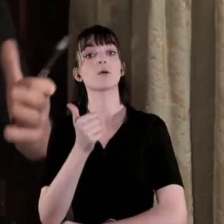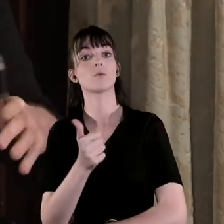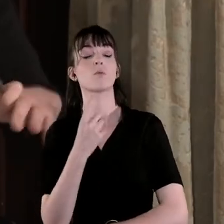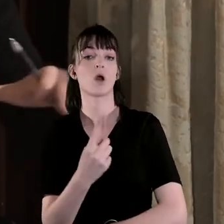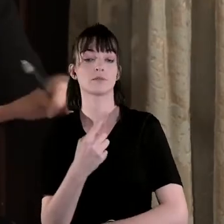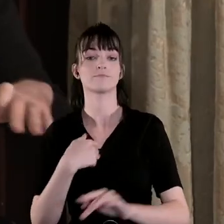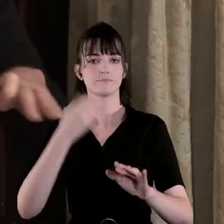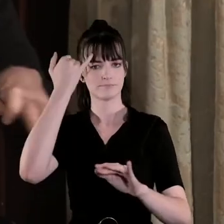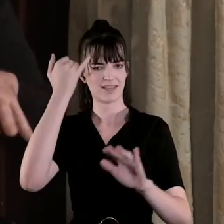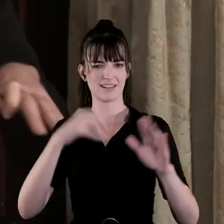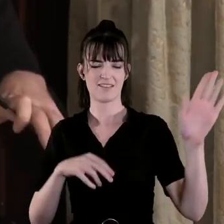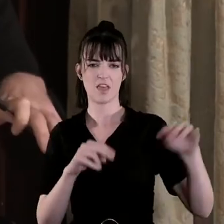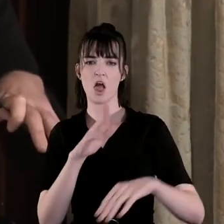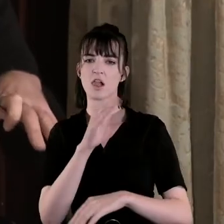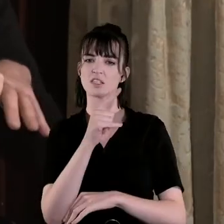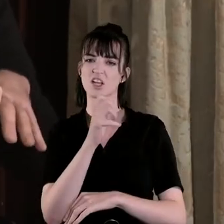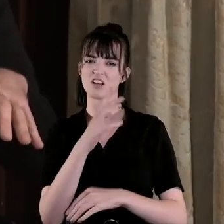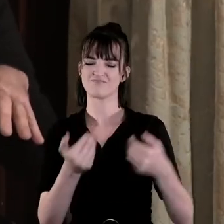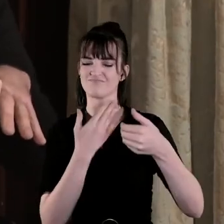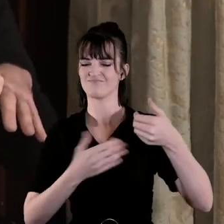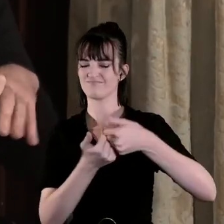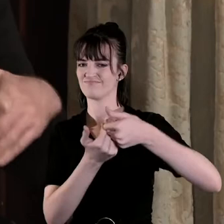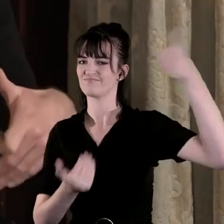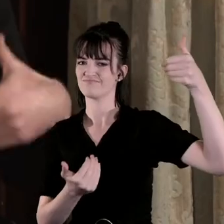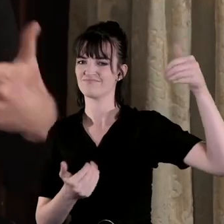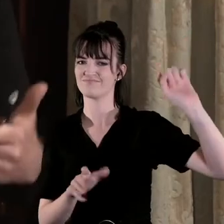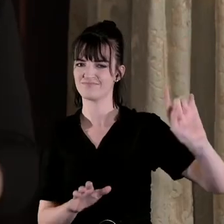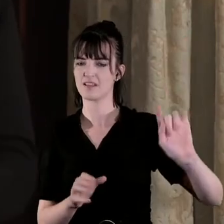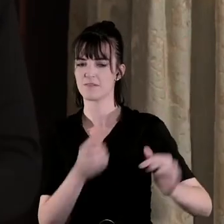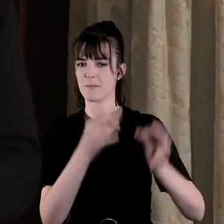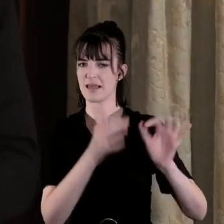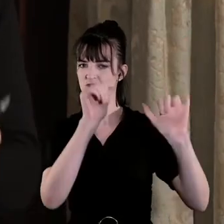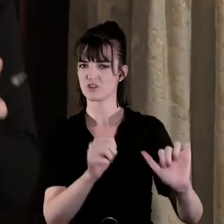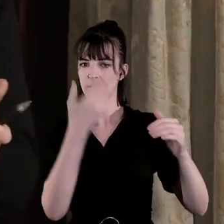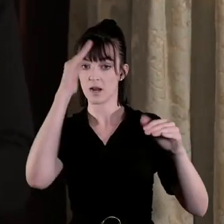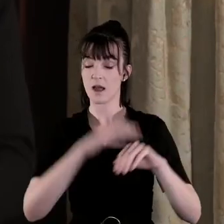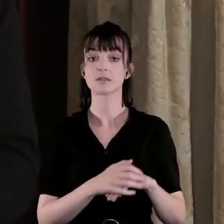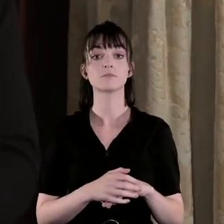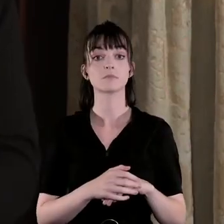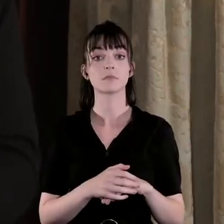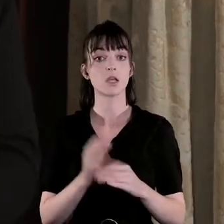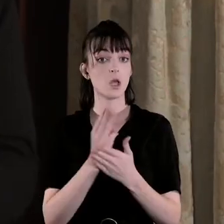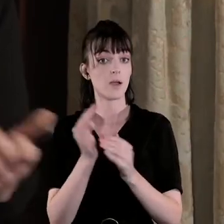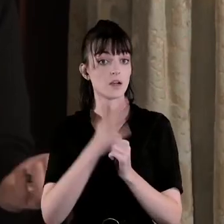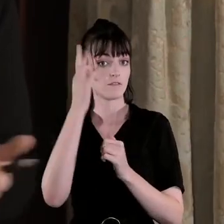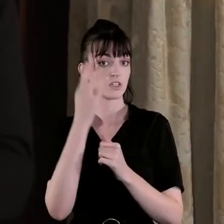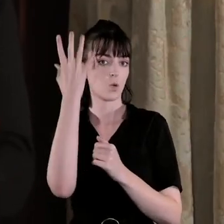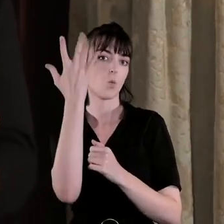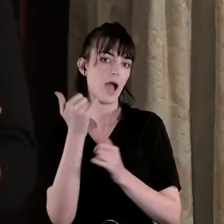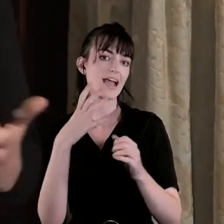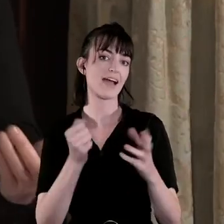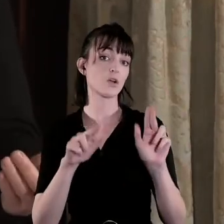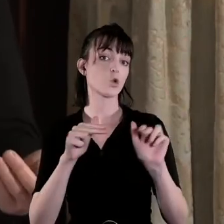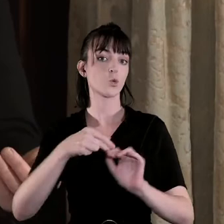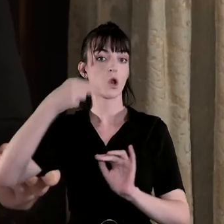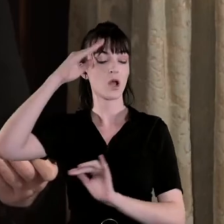excluded from the political settlement in the south of Ireland and part of the reason why you have this new Northern Ireland state is because